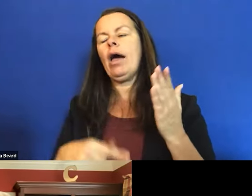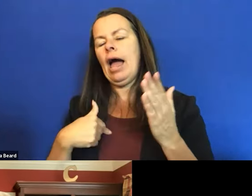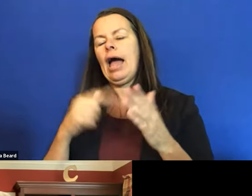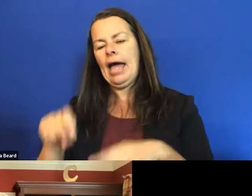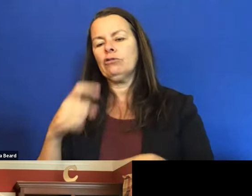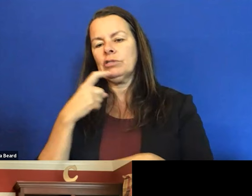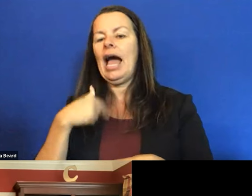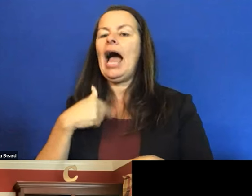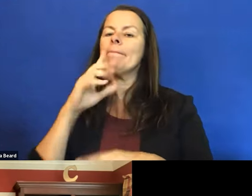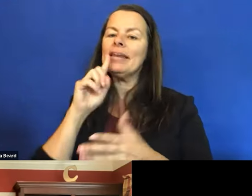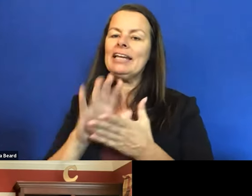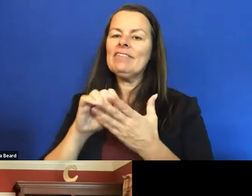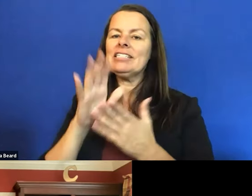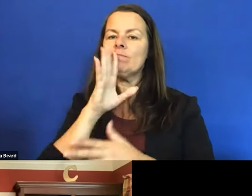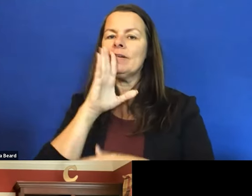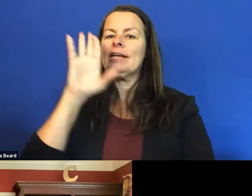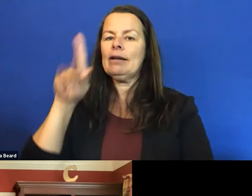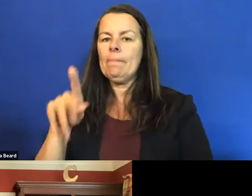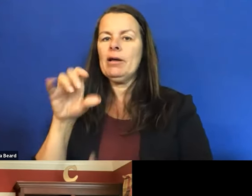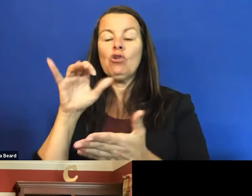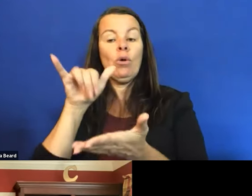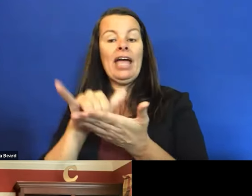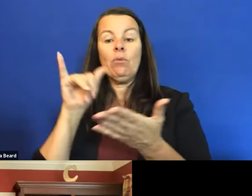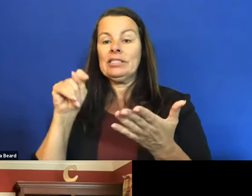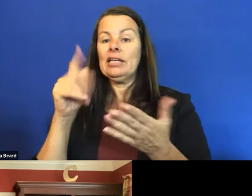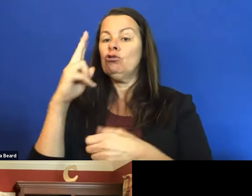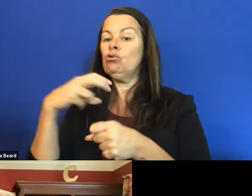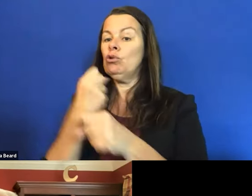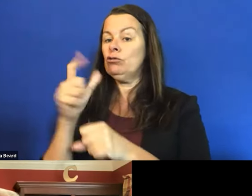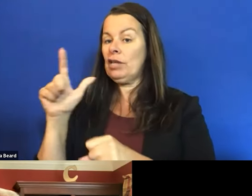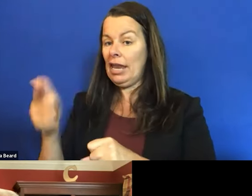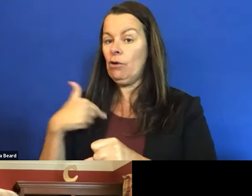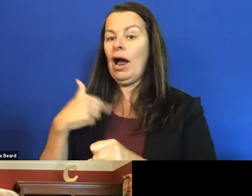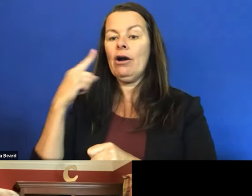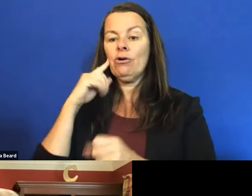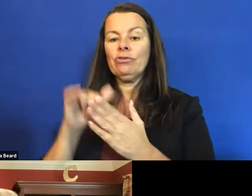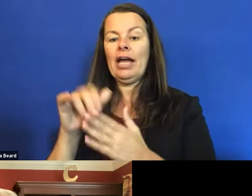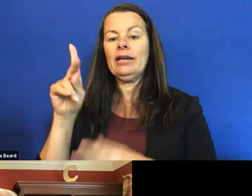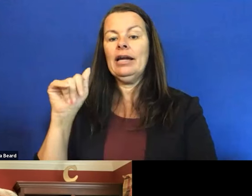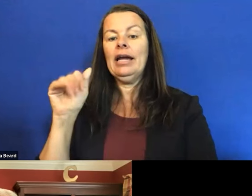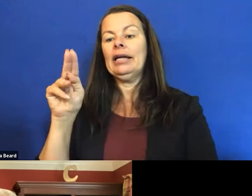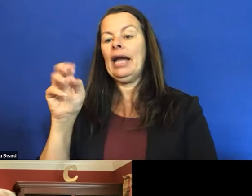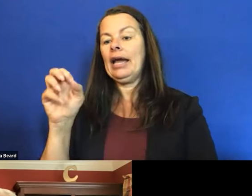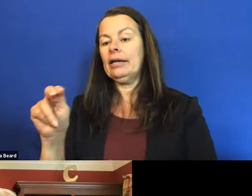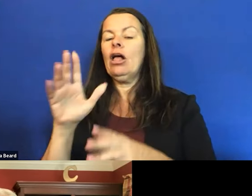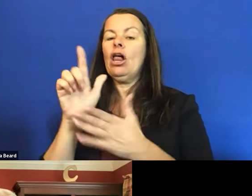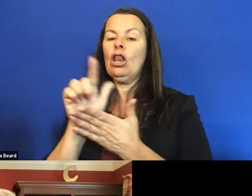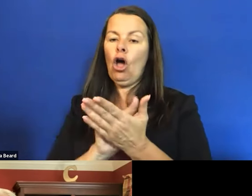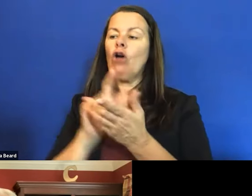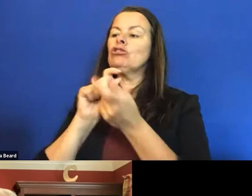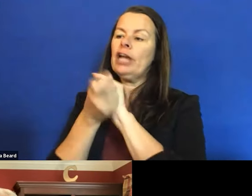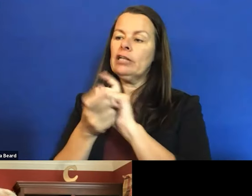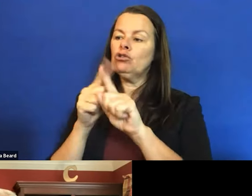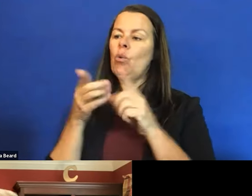up to power. And so that was it. Two years later, I heard that canon law had been changed to permit people with epilepsy